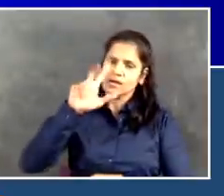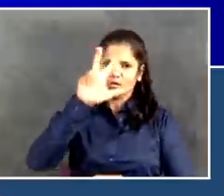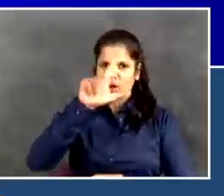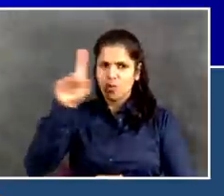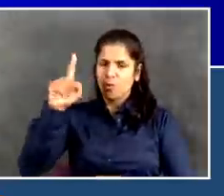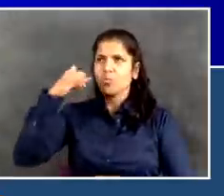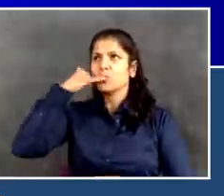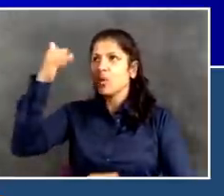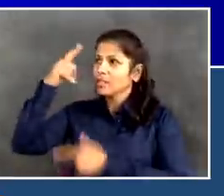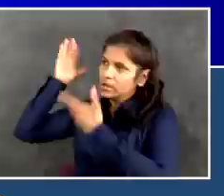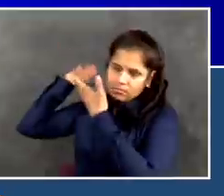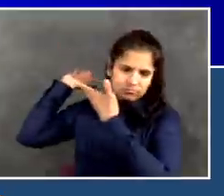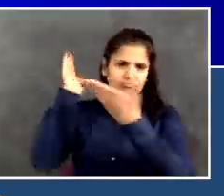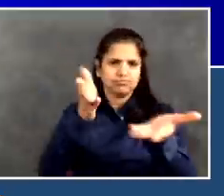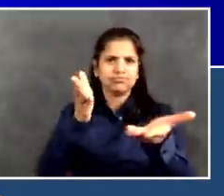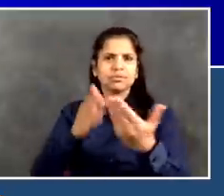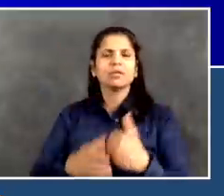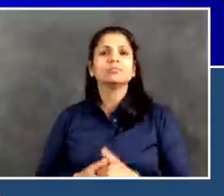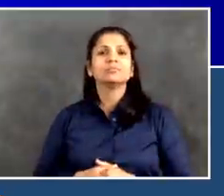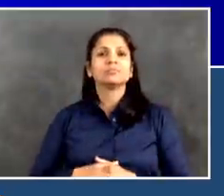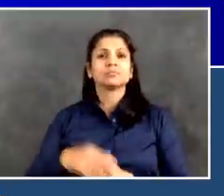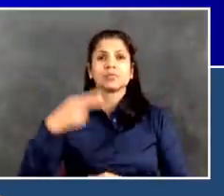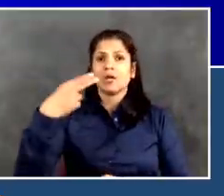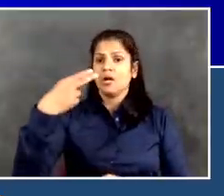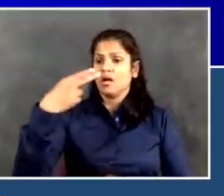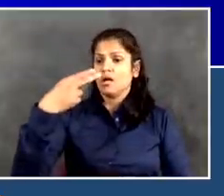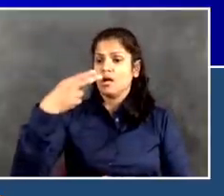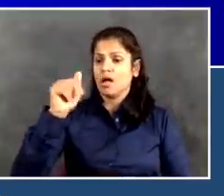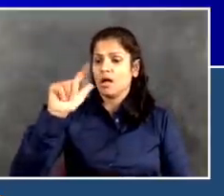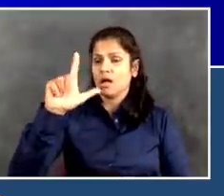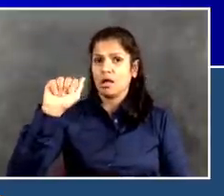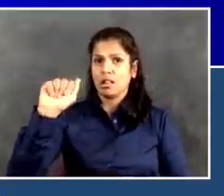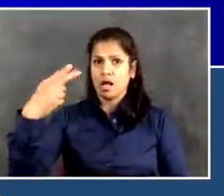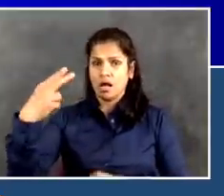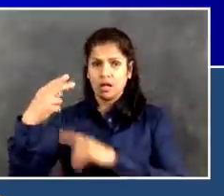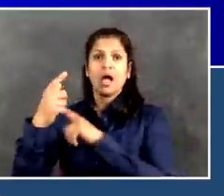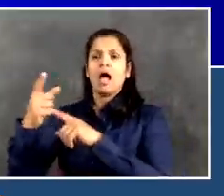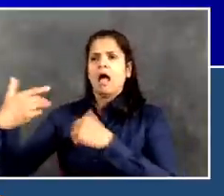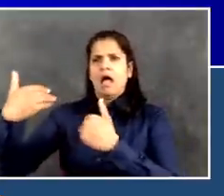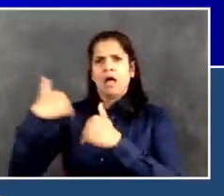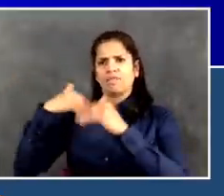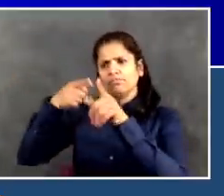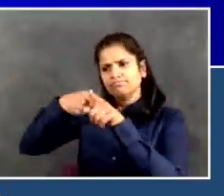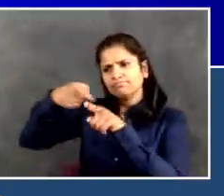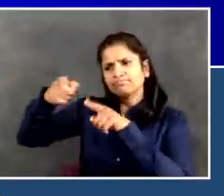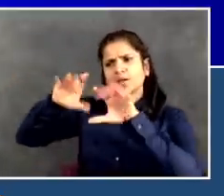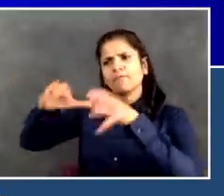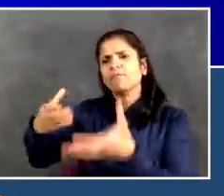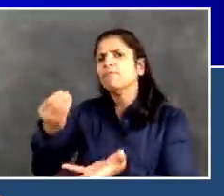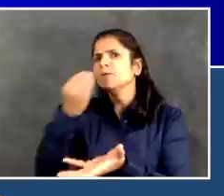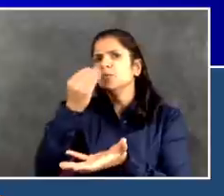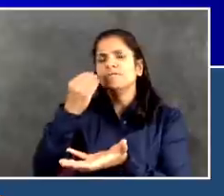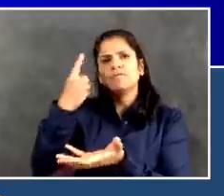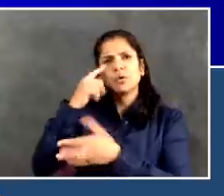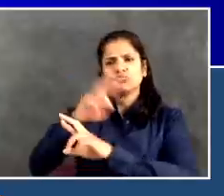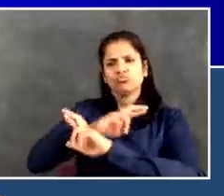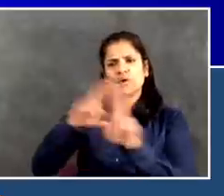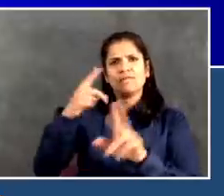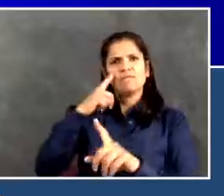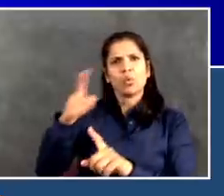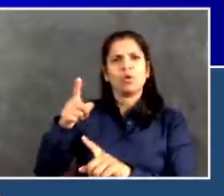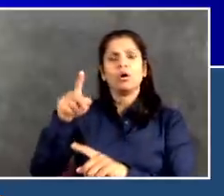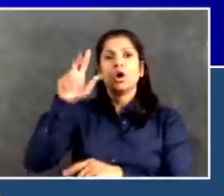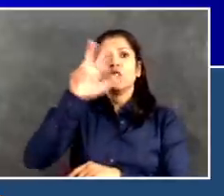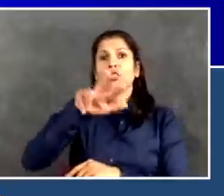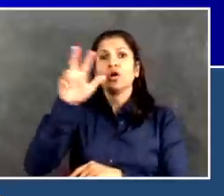available at 32 specific department education sites. Remember, overall, we have 435 sites. And I'll keep reminding people,